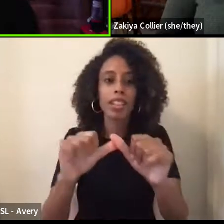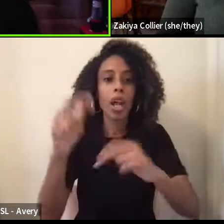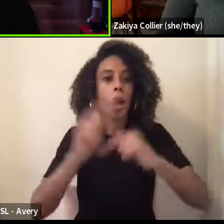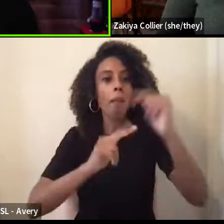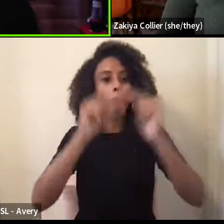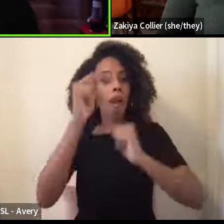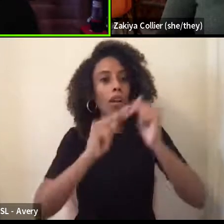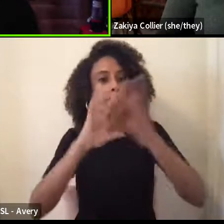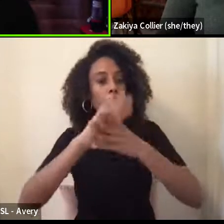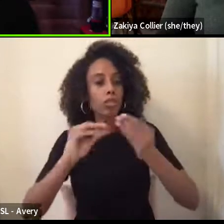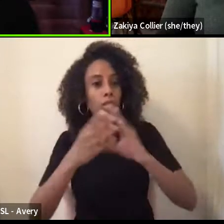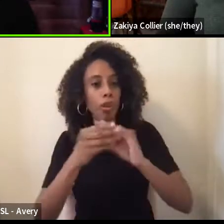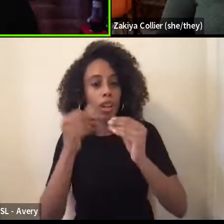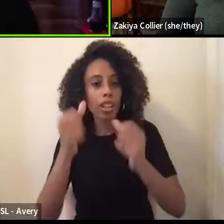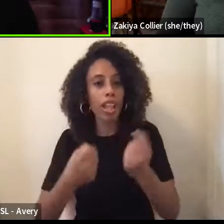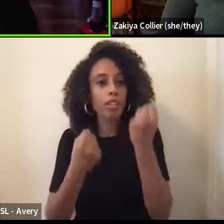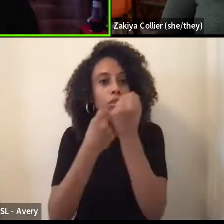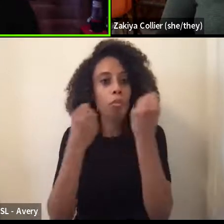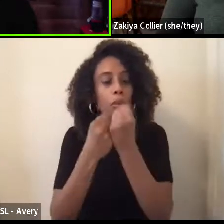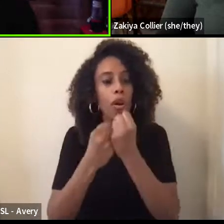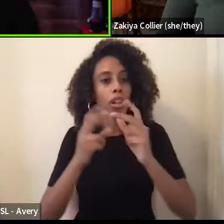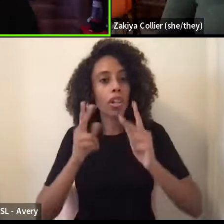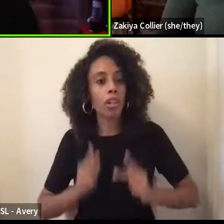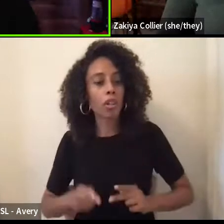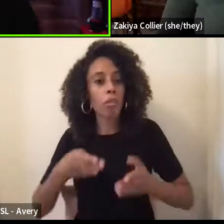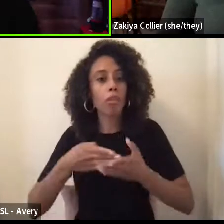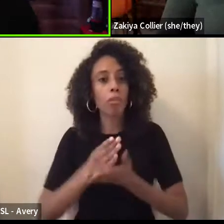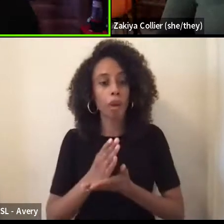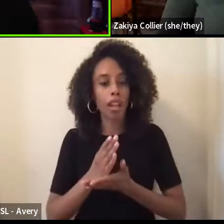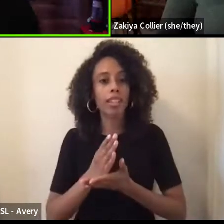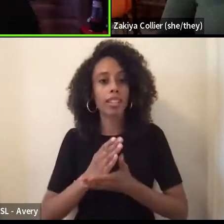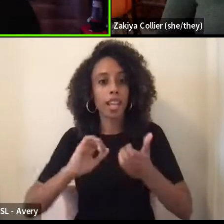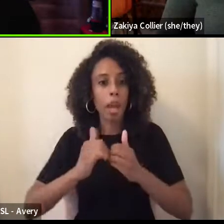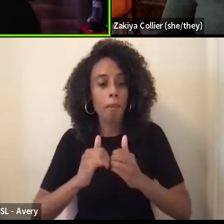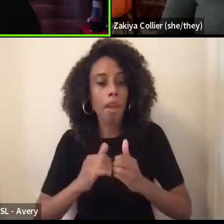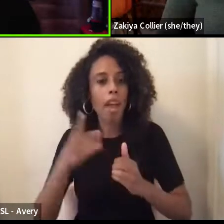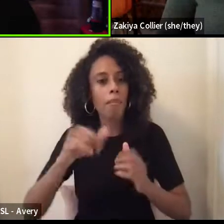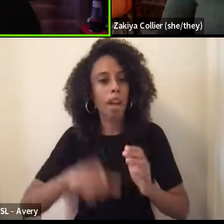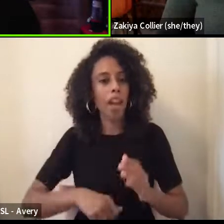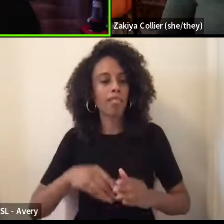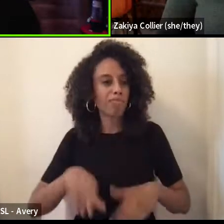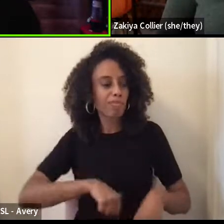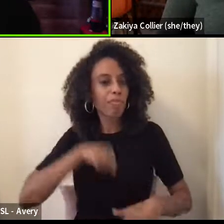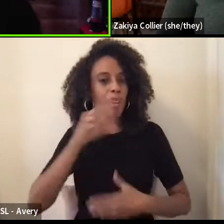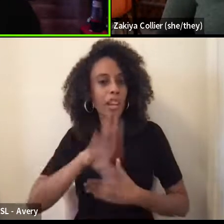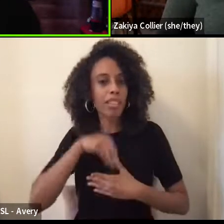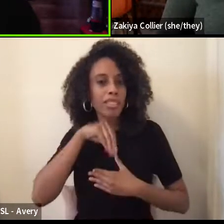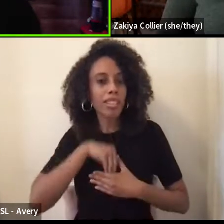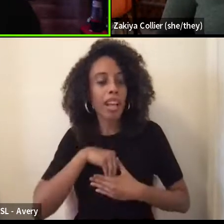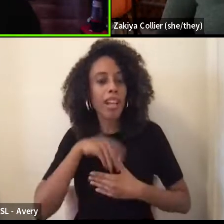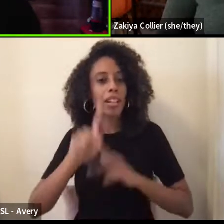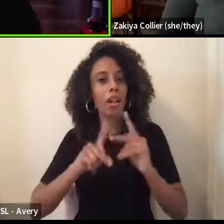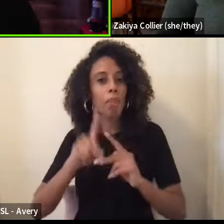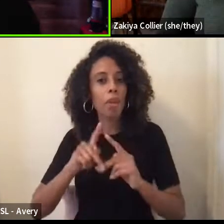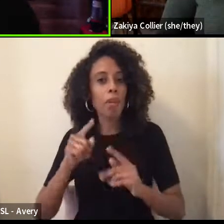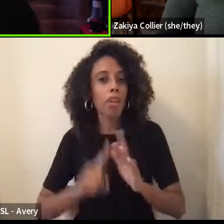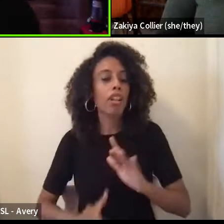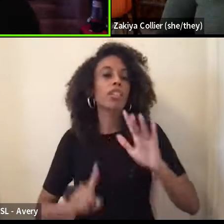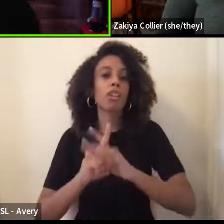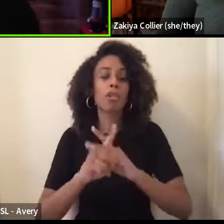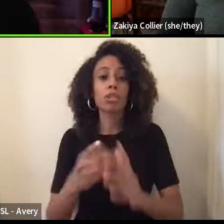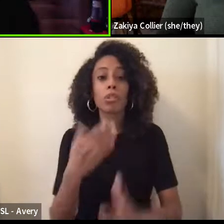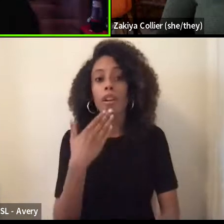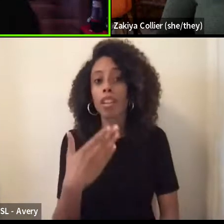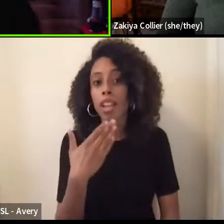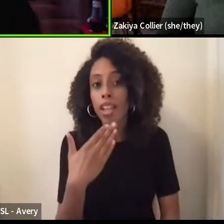support the human rights campaign and the basic dignity of those people that did show up. And so I thank you for